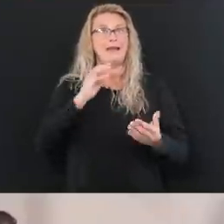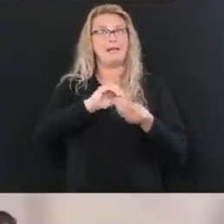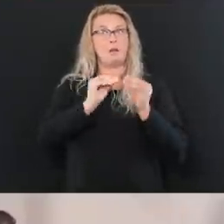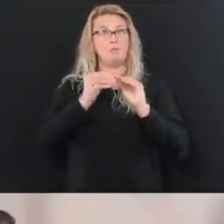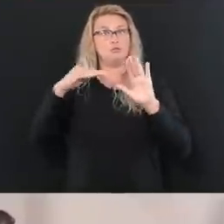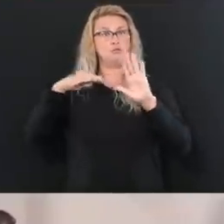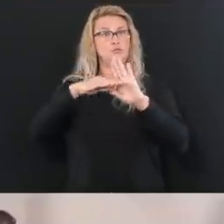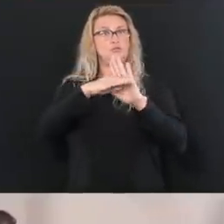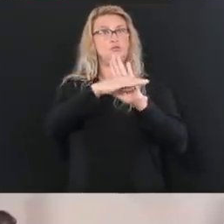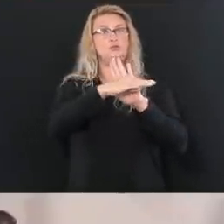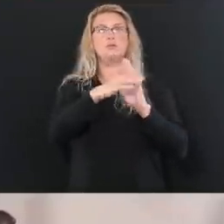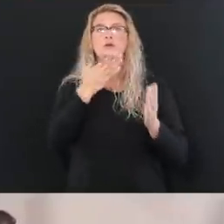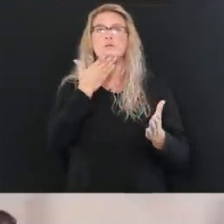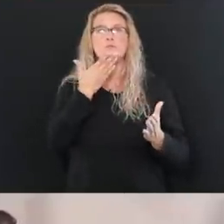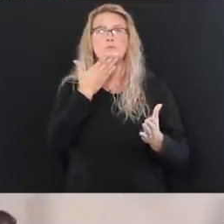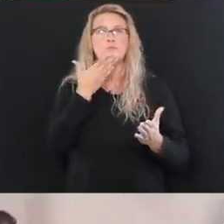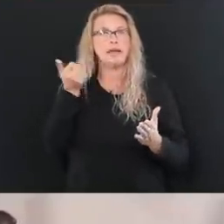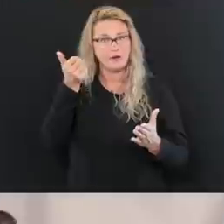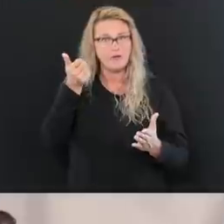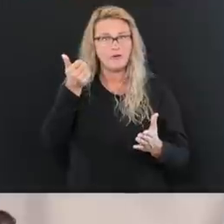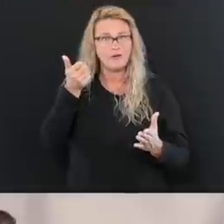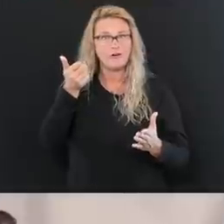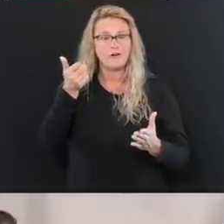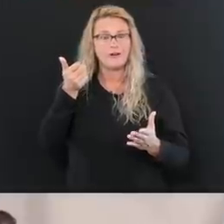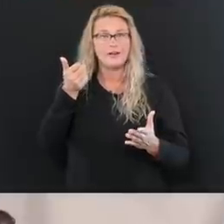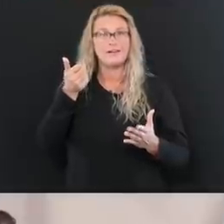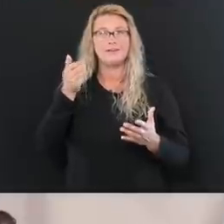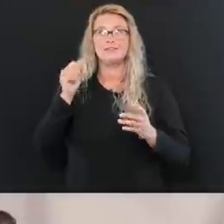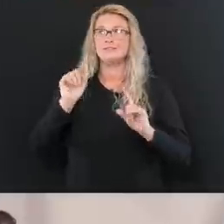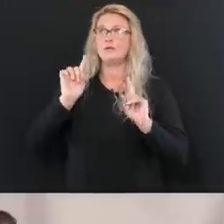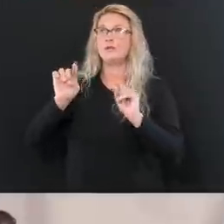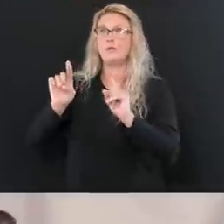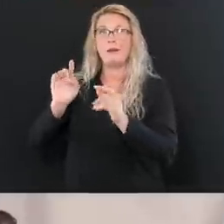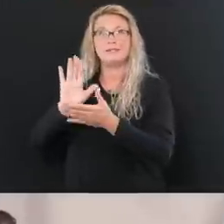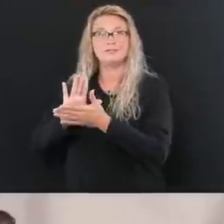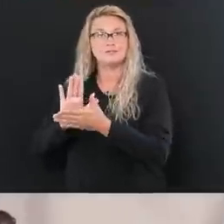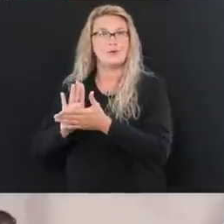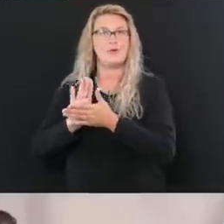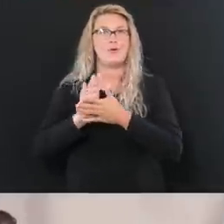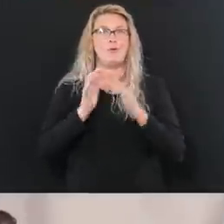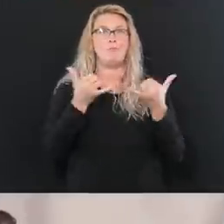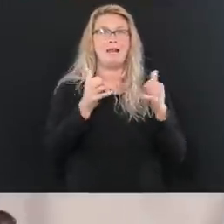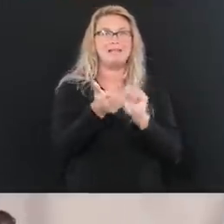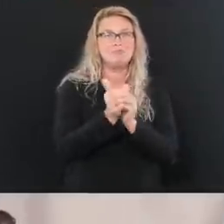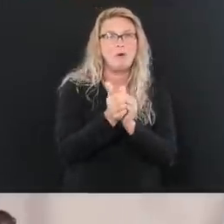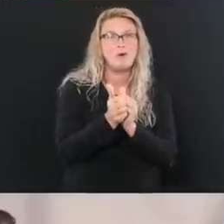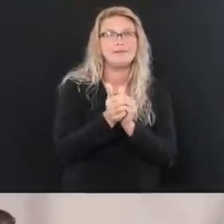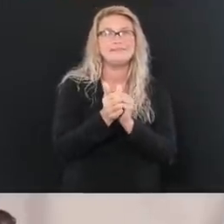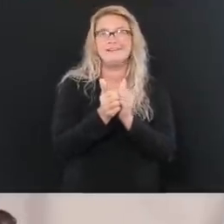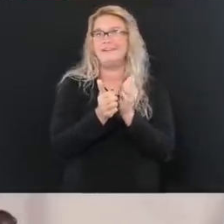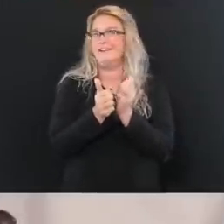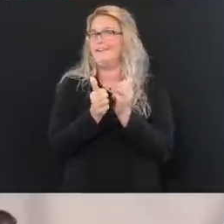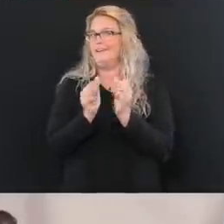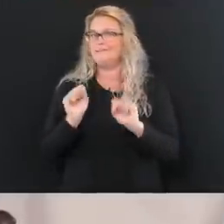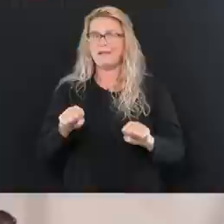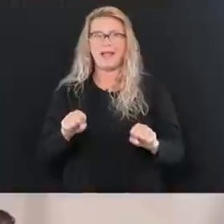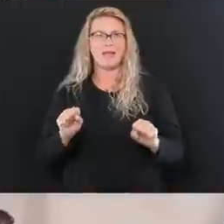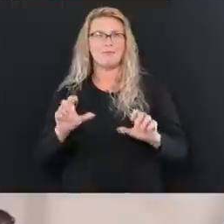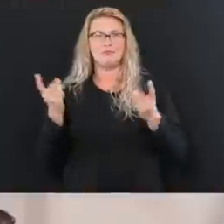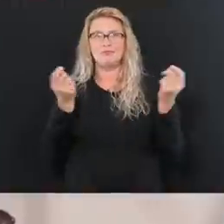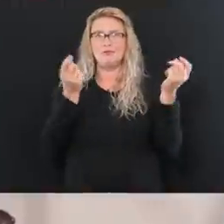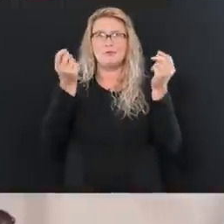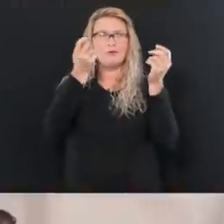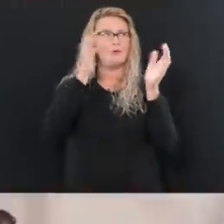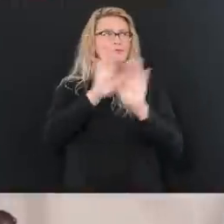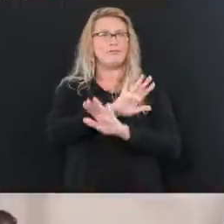hope throughout all of our county, to be able to go to school, to be able to play sports, to be able to do more things.